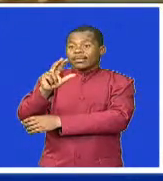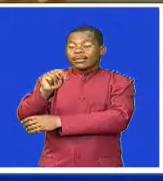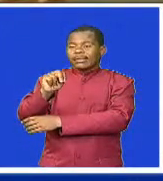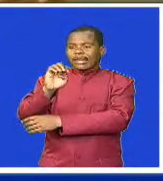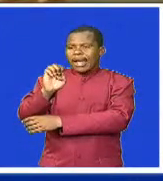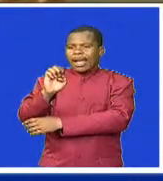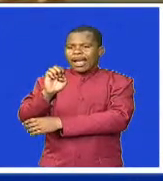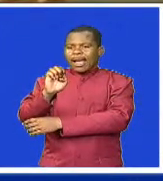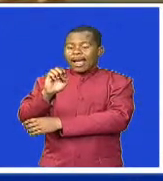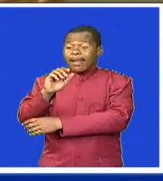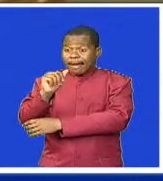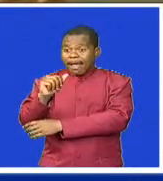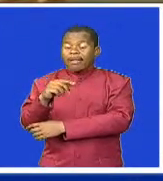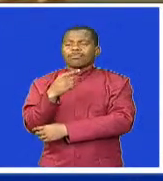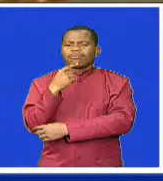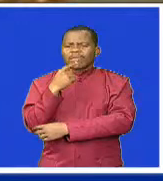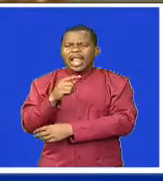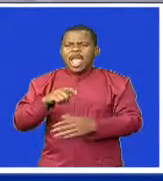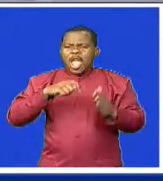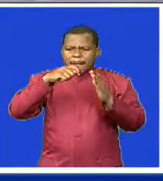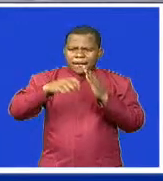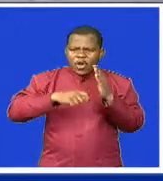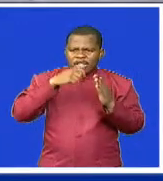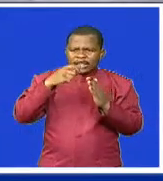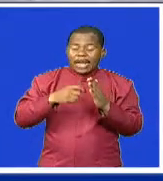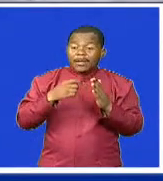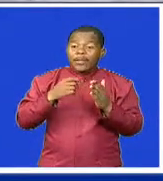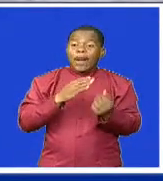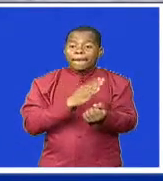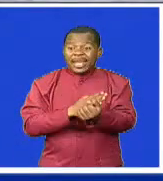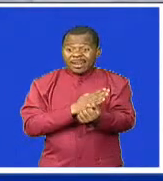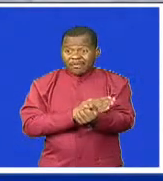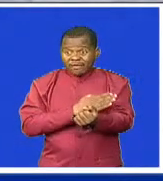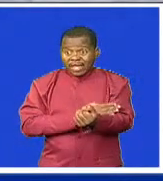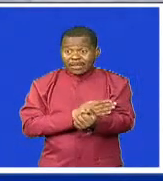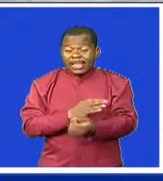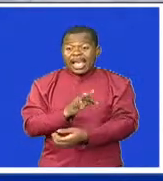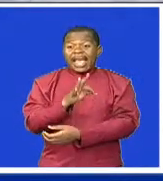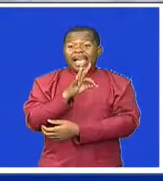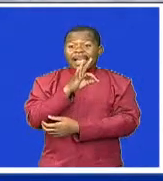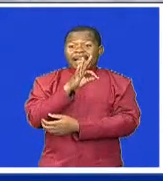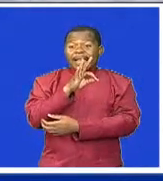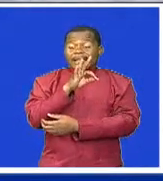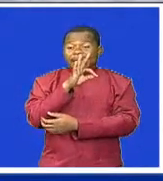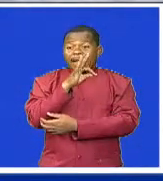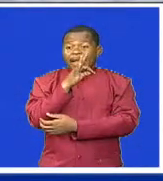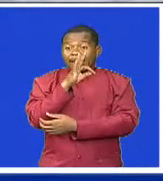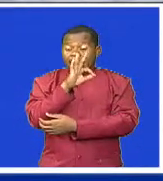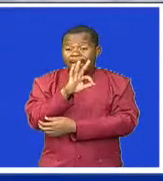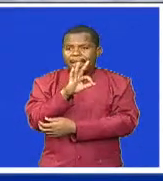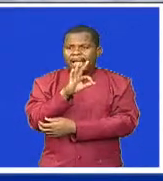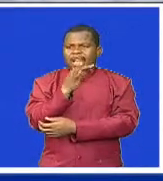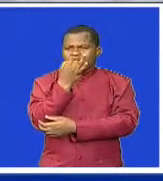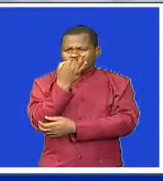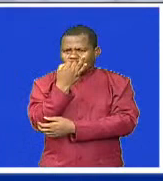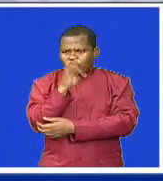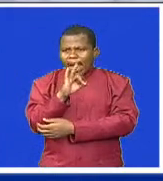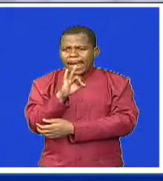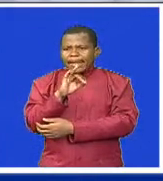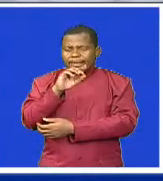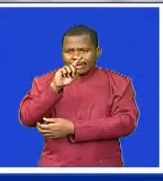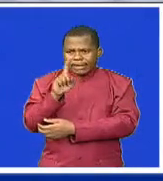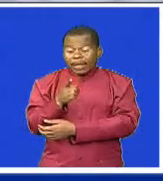,000 people and bring development in the area. It's a time when we are looking at a different